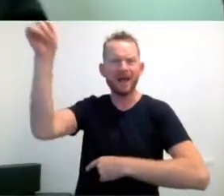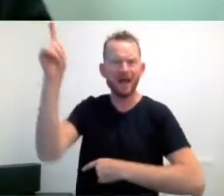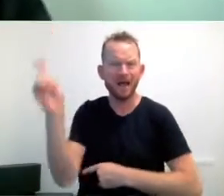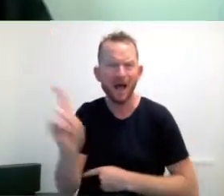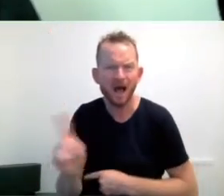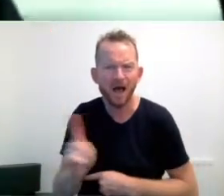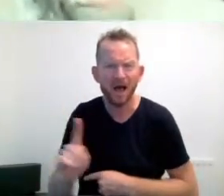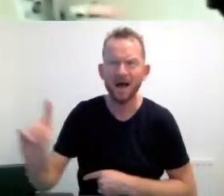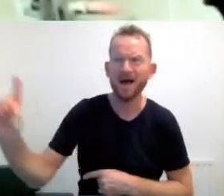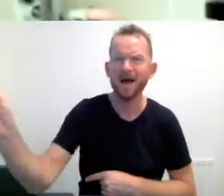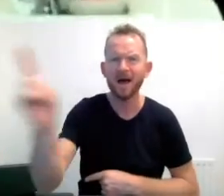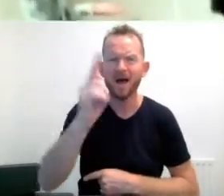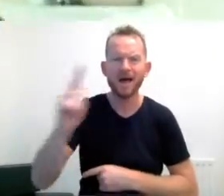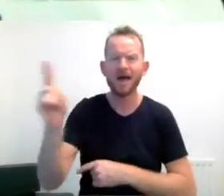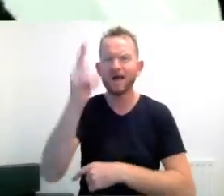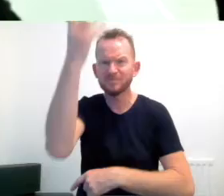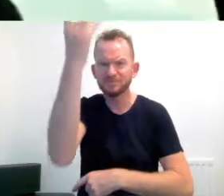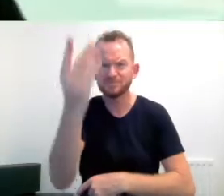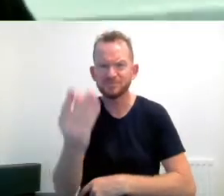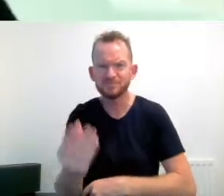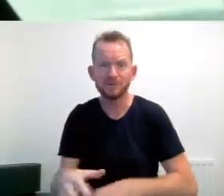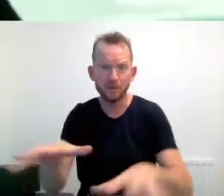And he came in from the static